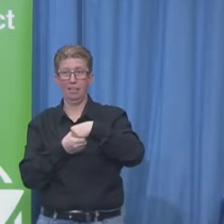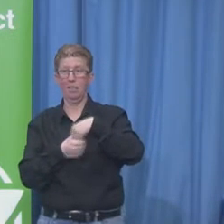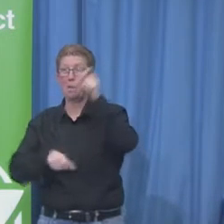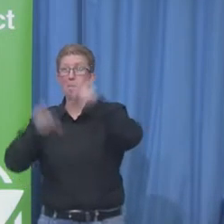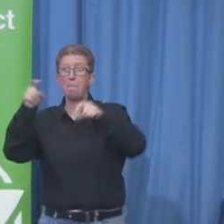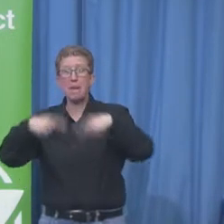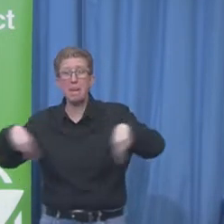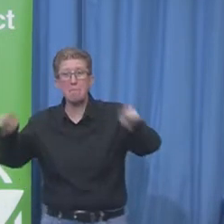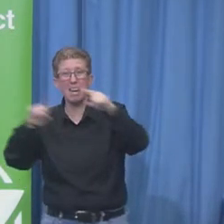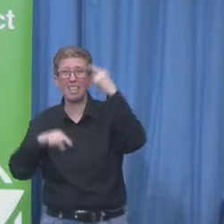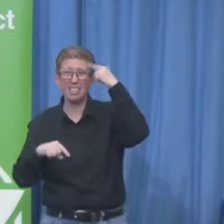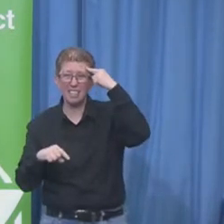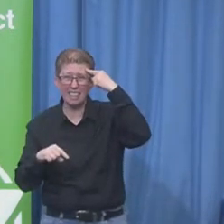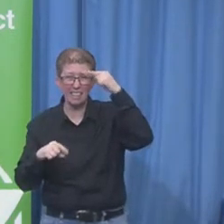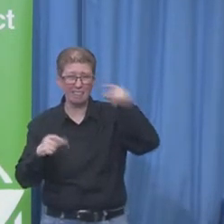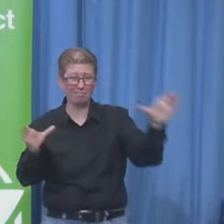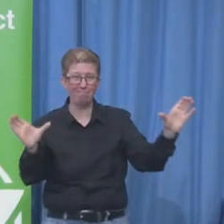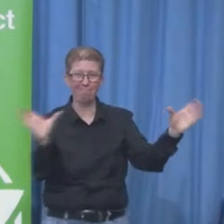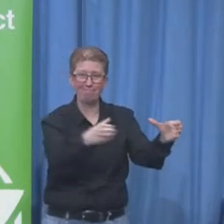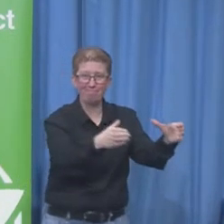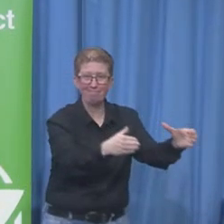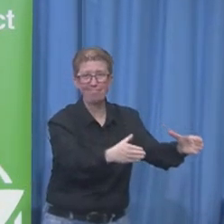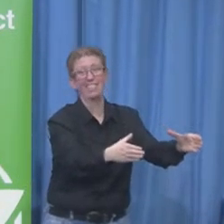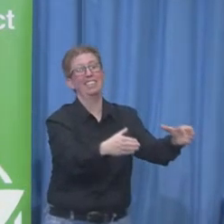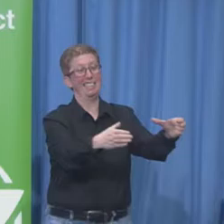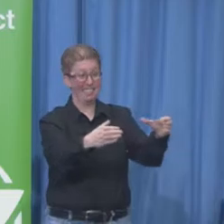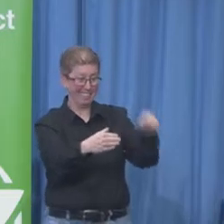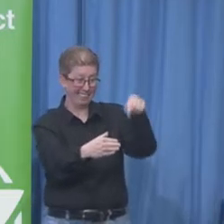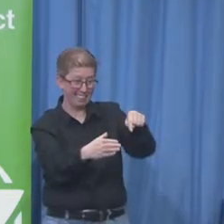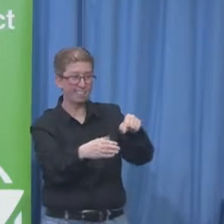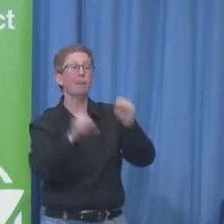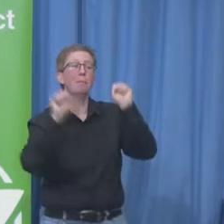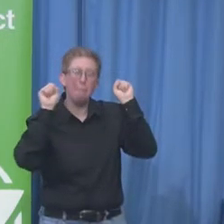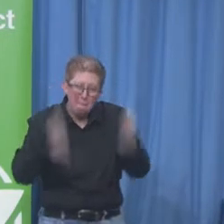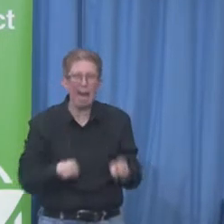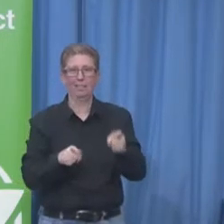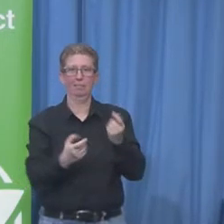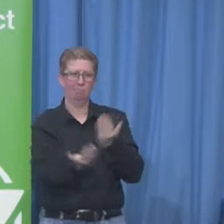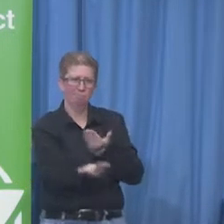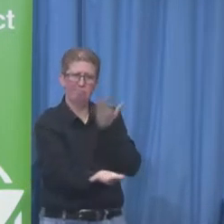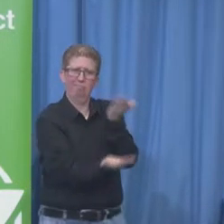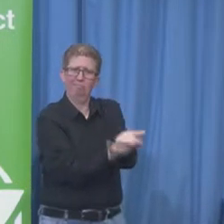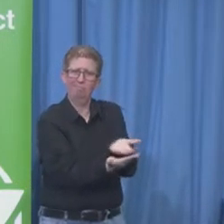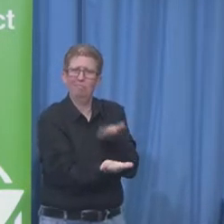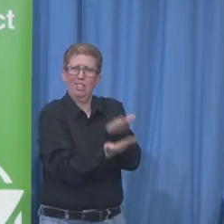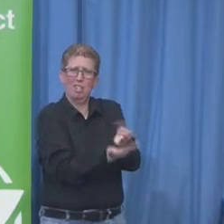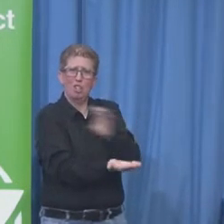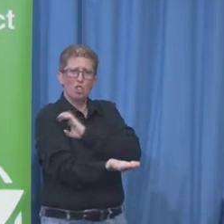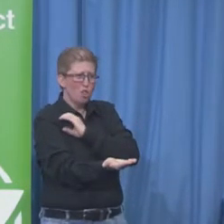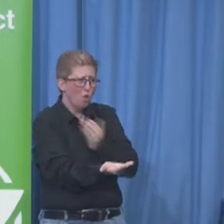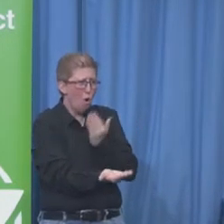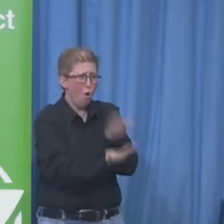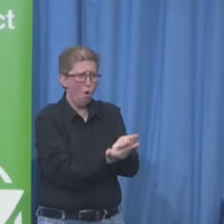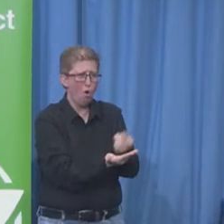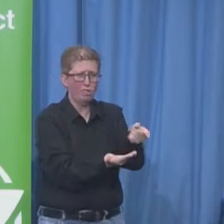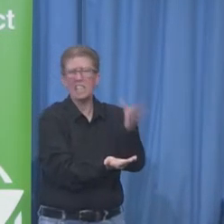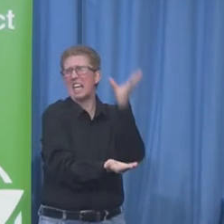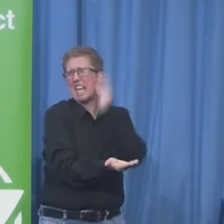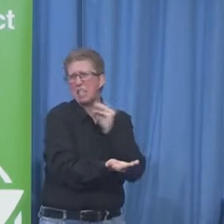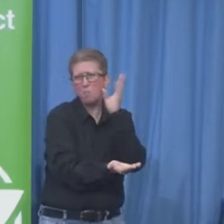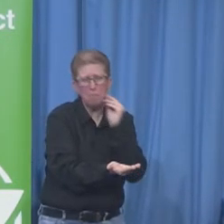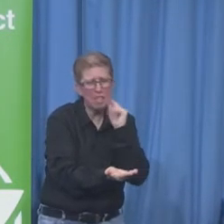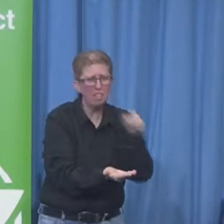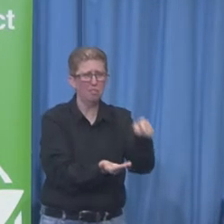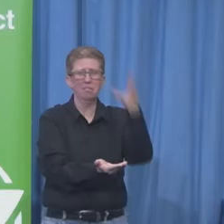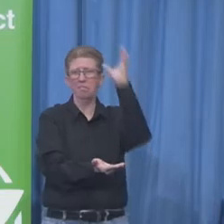talking about this, lots of these folks don't have the requisite experience or skills that we might be looking for. So while we had success, we think we can